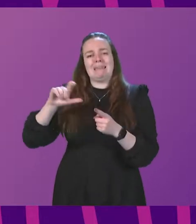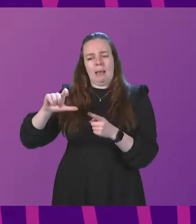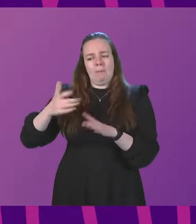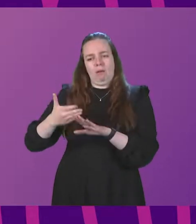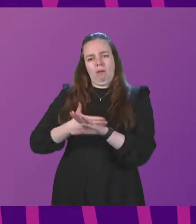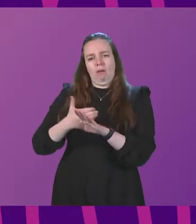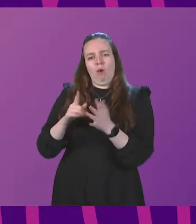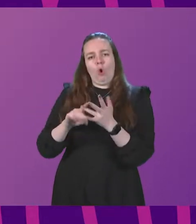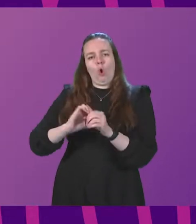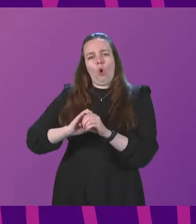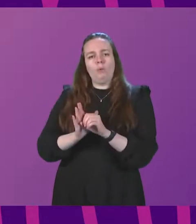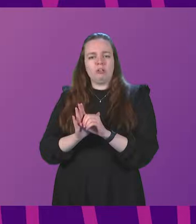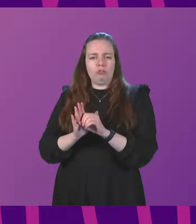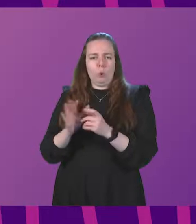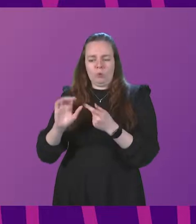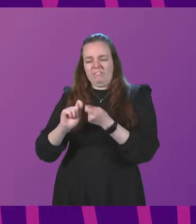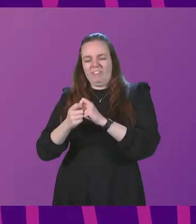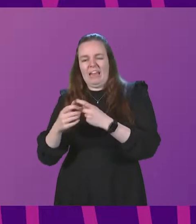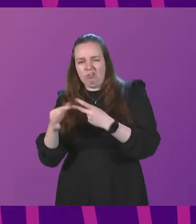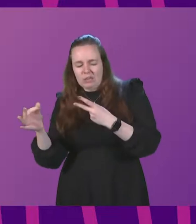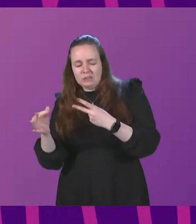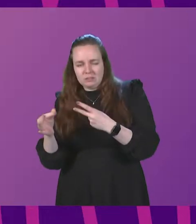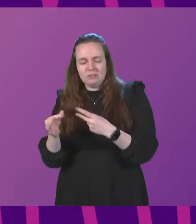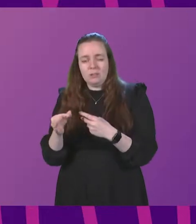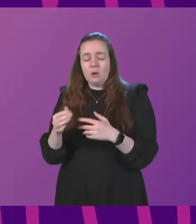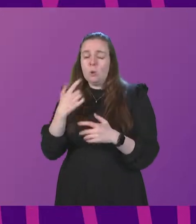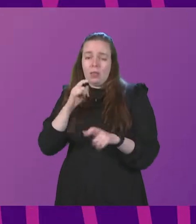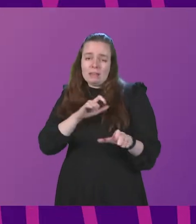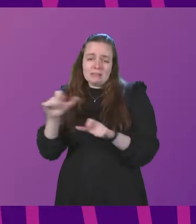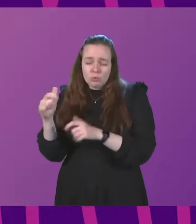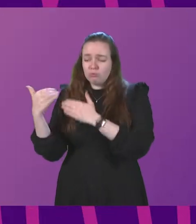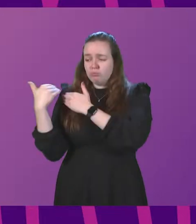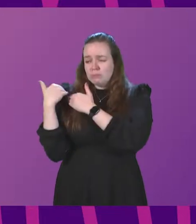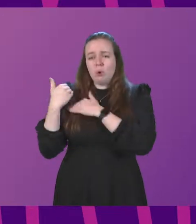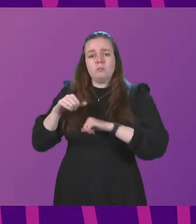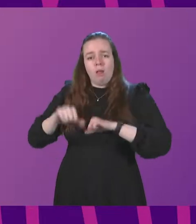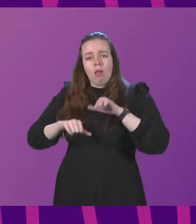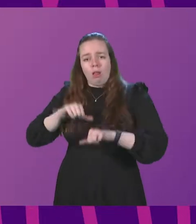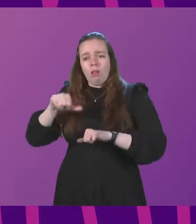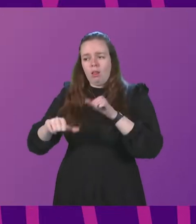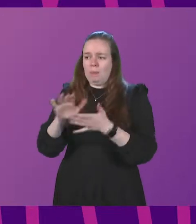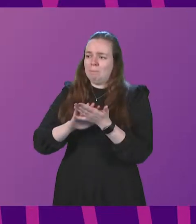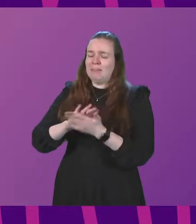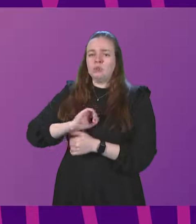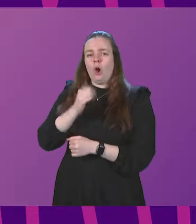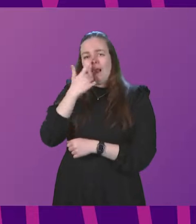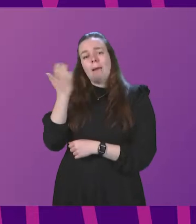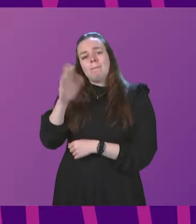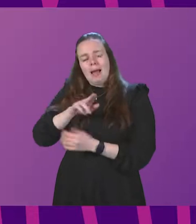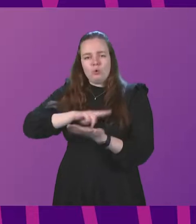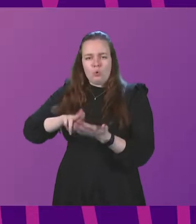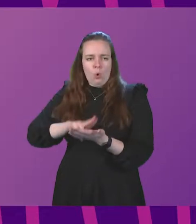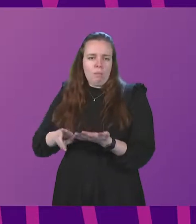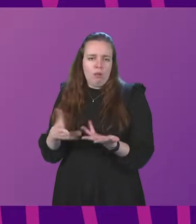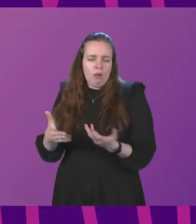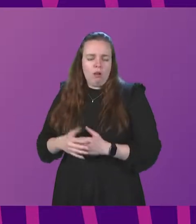the Omicron variant and will continue to take responsible steps to return the country to normal as far as